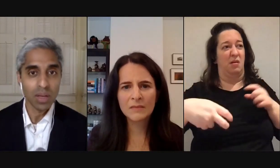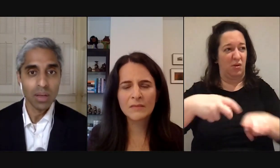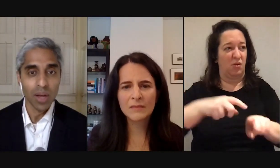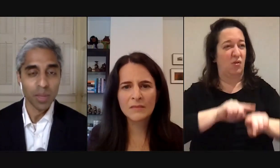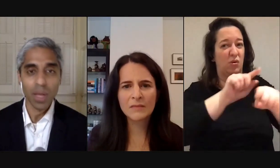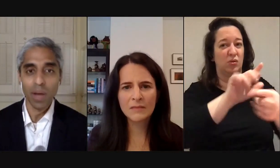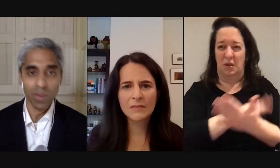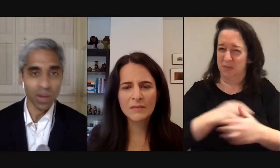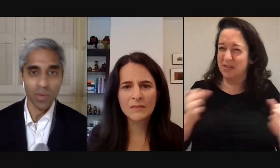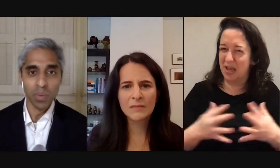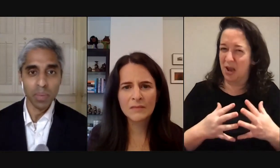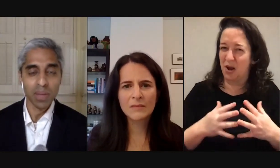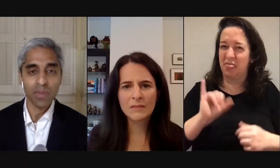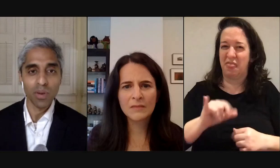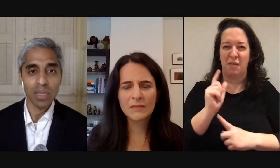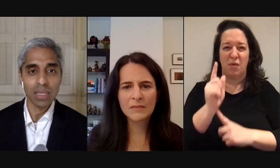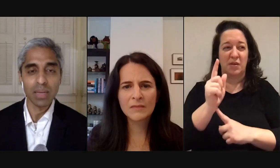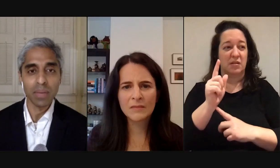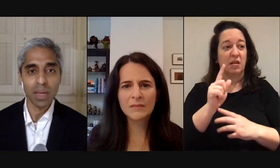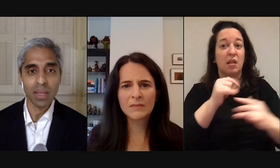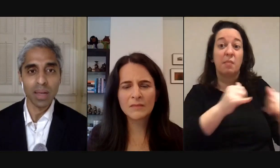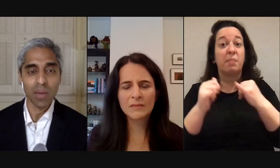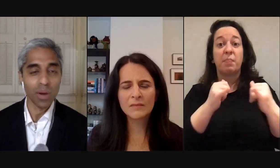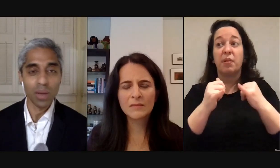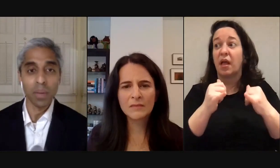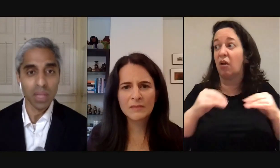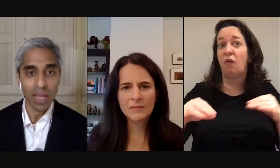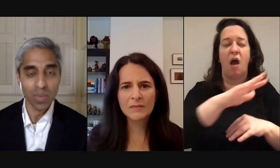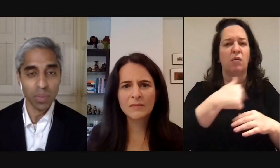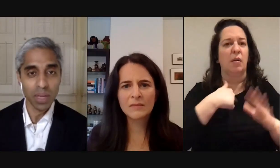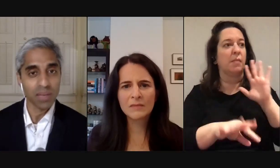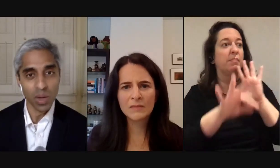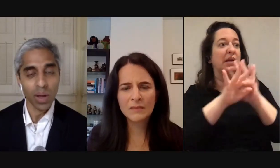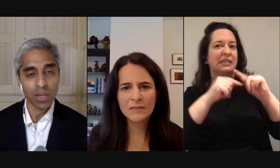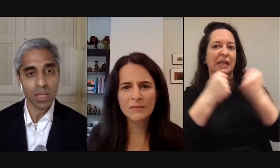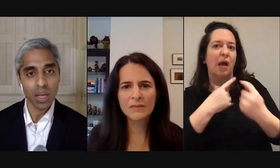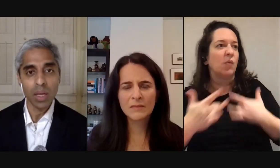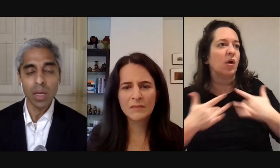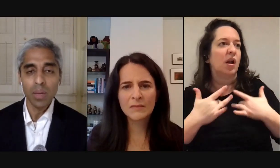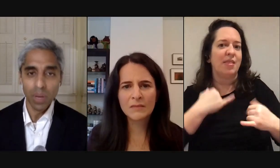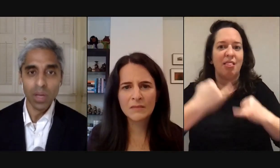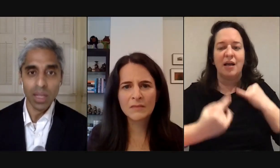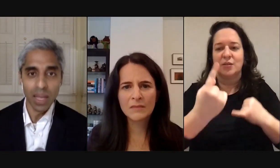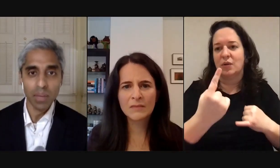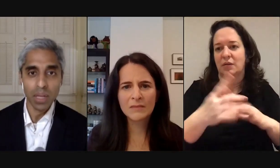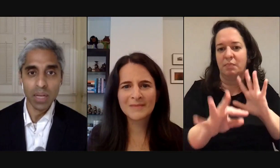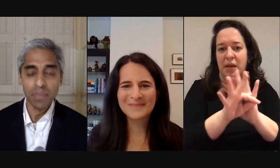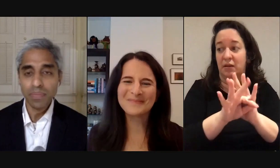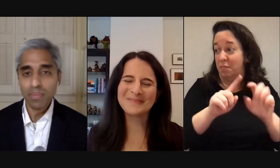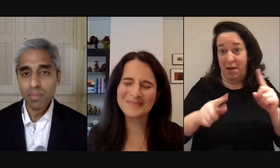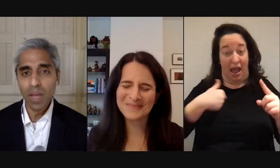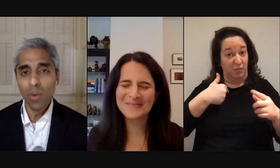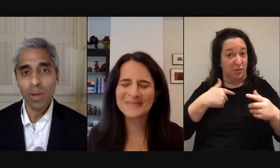moments on the playground when everyone would be picked for a team and i worried about being the last one picked even though i actually had pretty good athletic